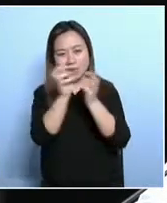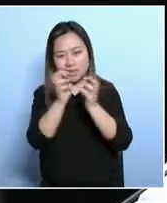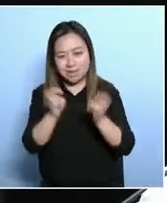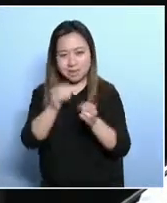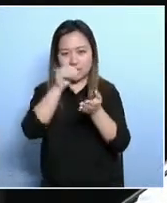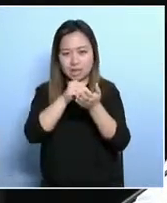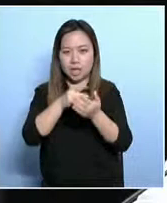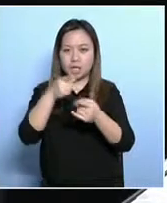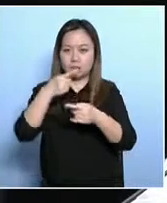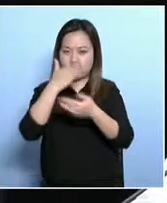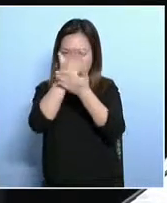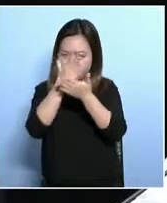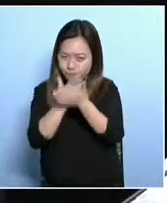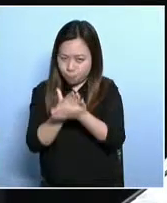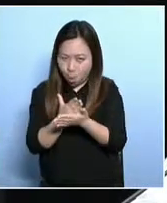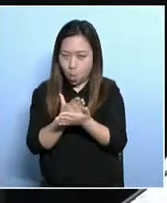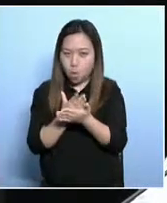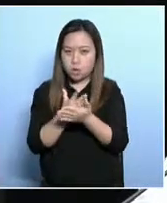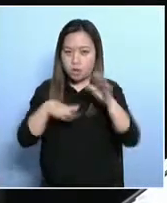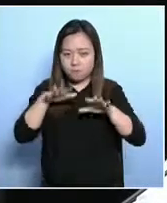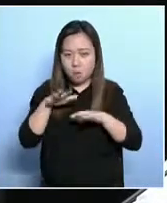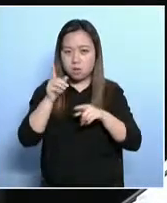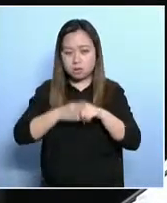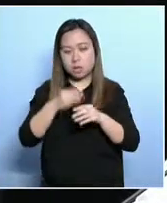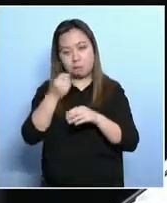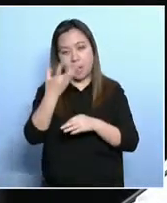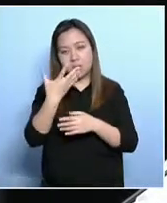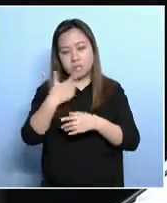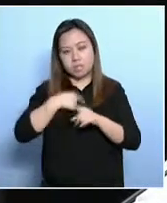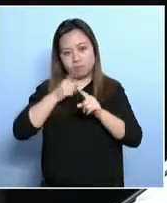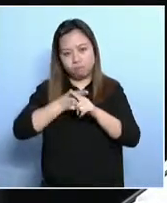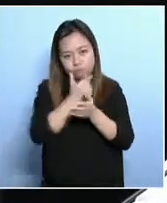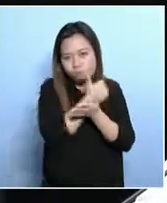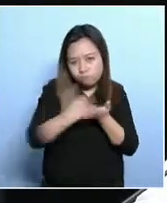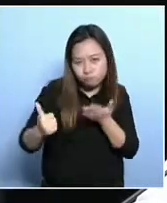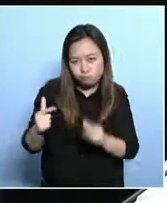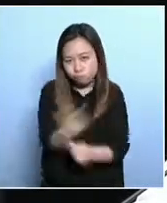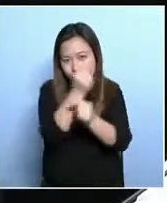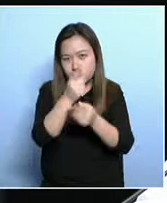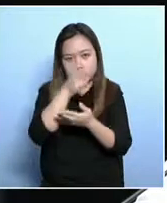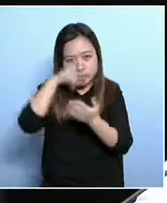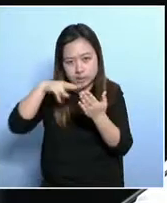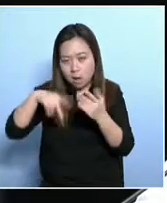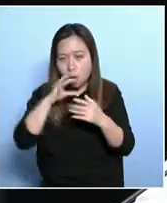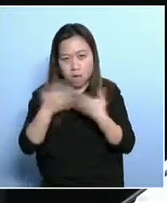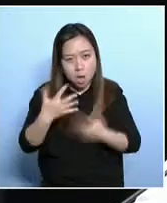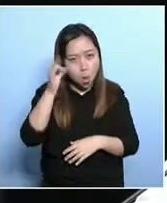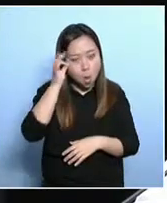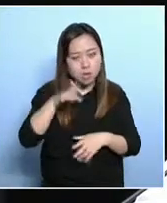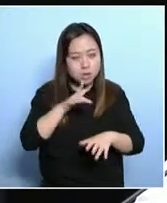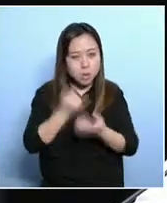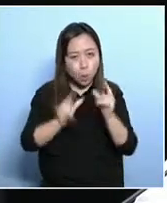but maybe we should have different poverty indicators so that we can three